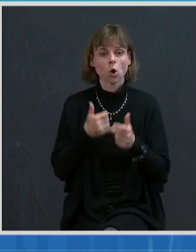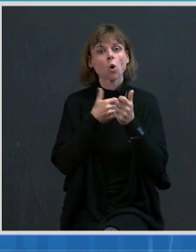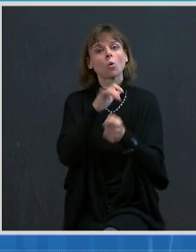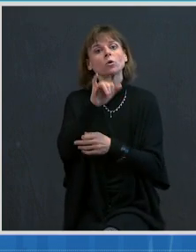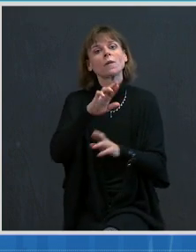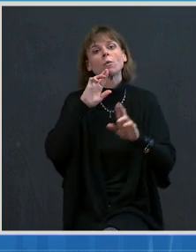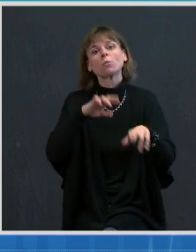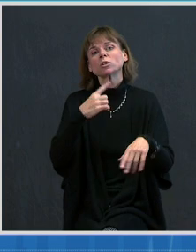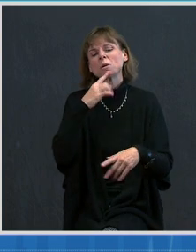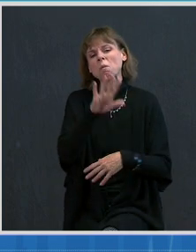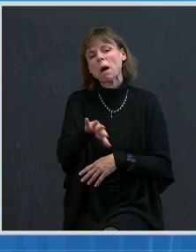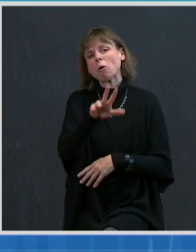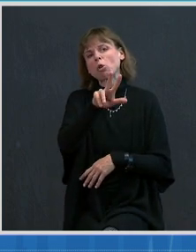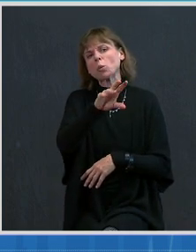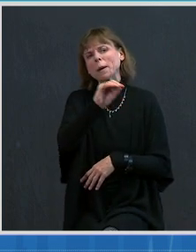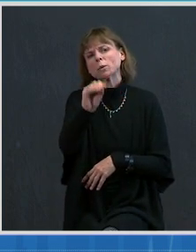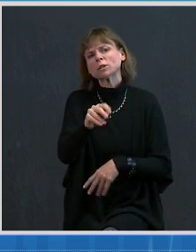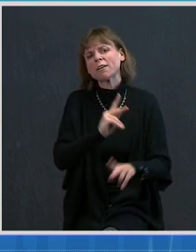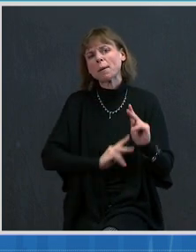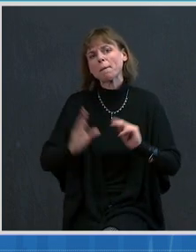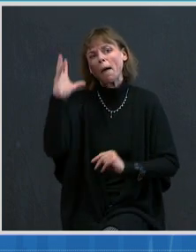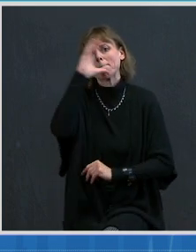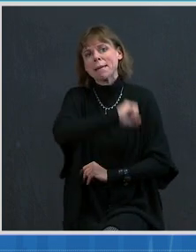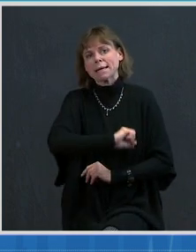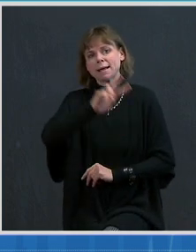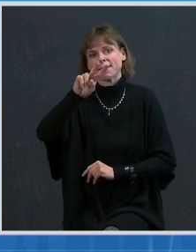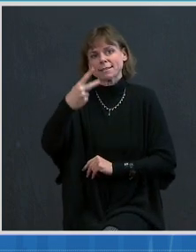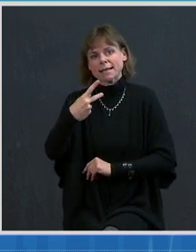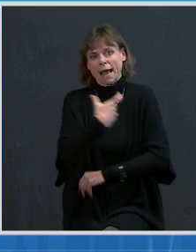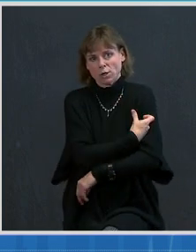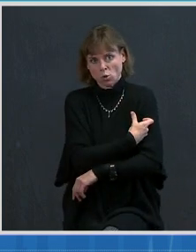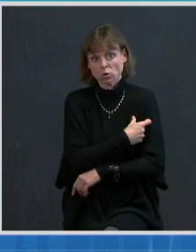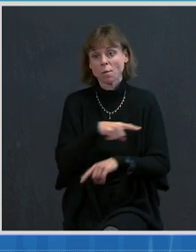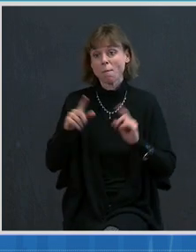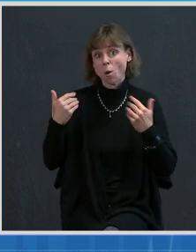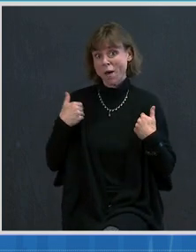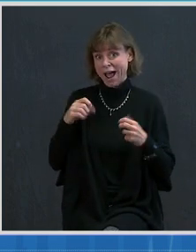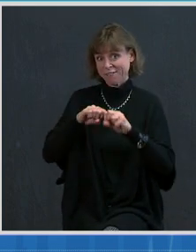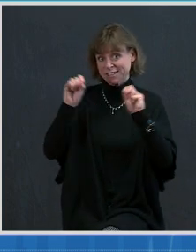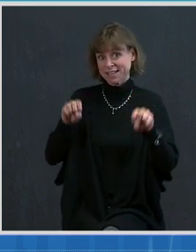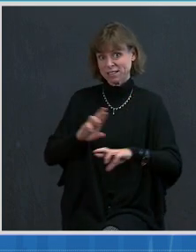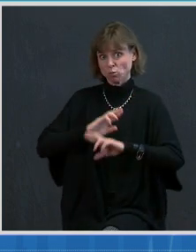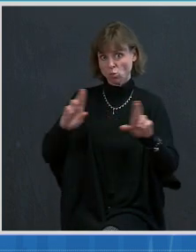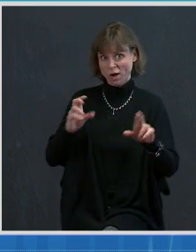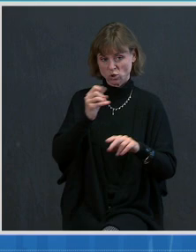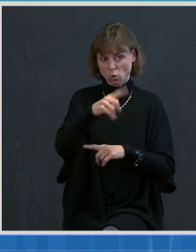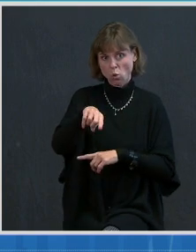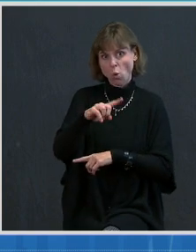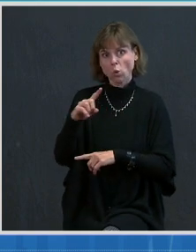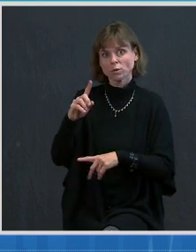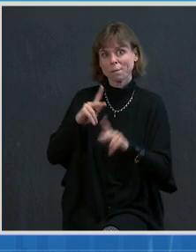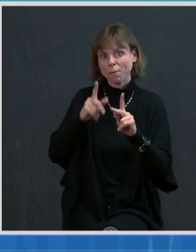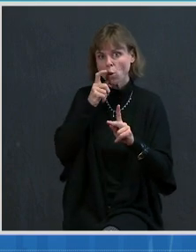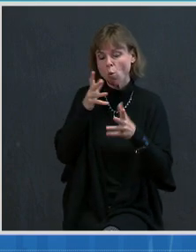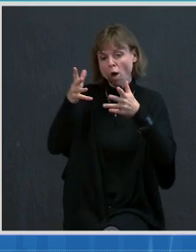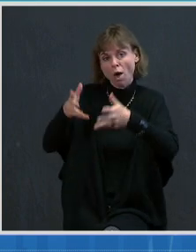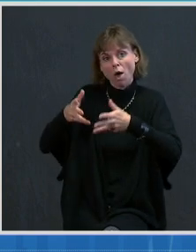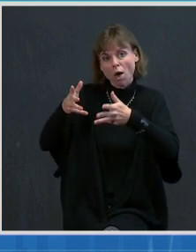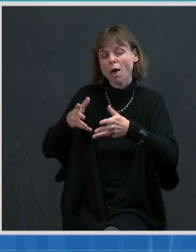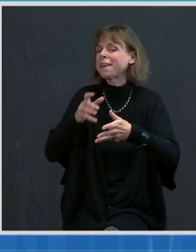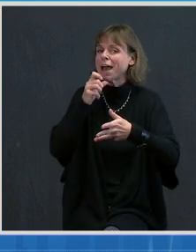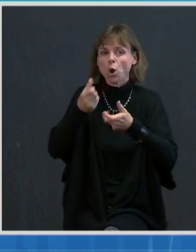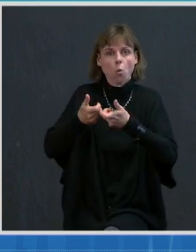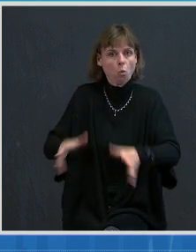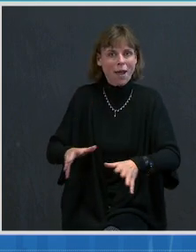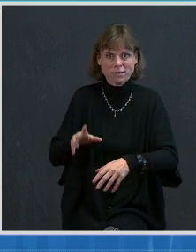percent missed their second dose, and systems were in place to make sure that those missed doses were not wasted. A very encouraging finding.